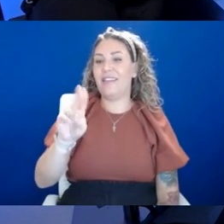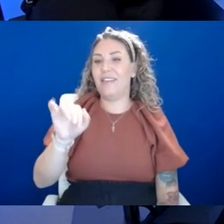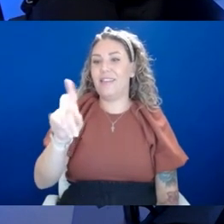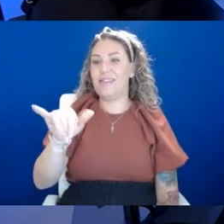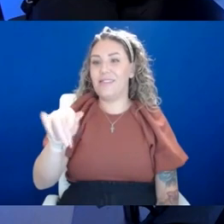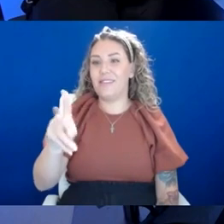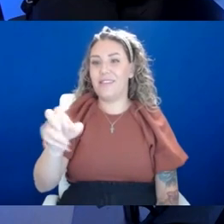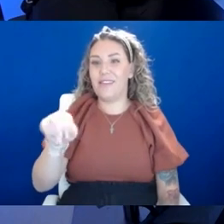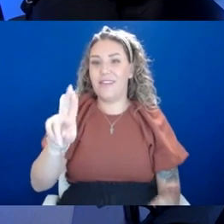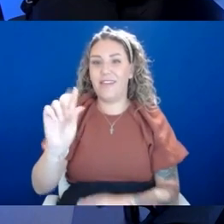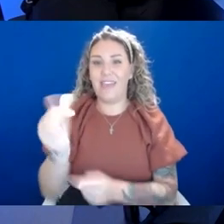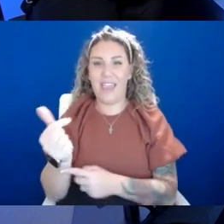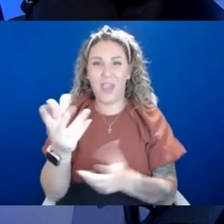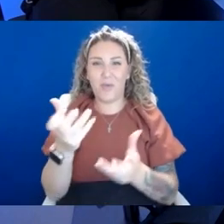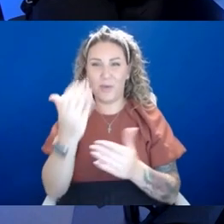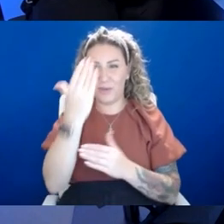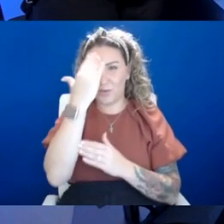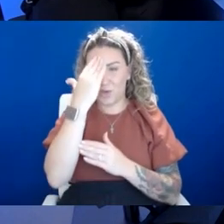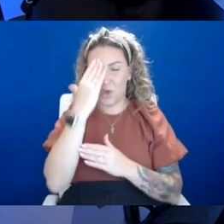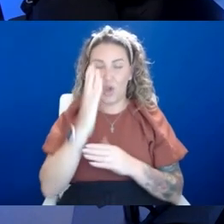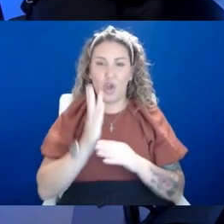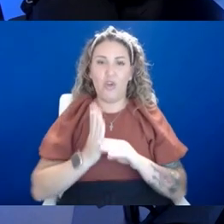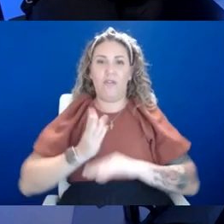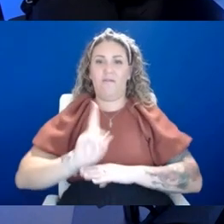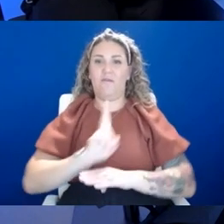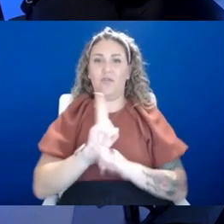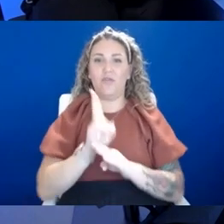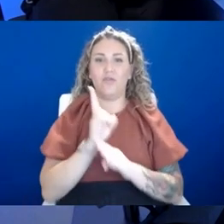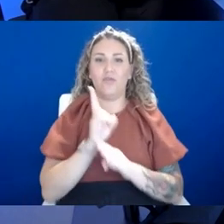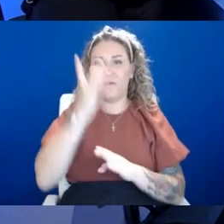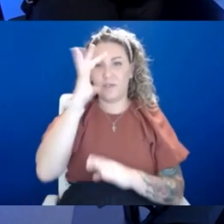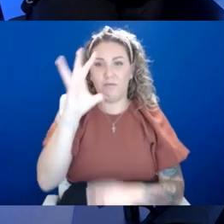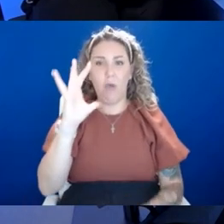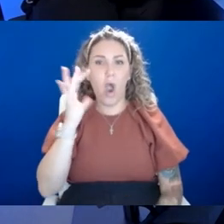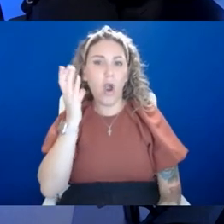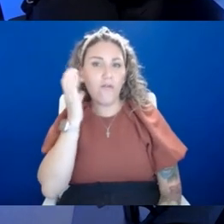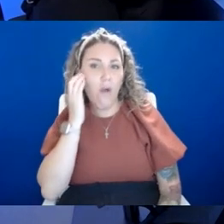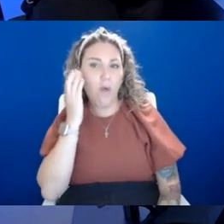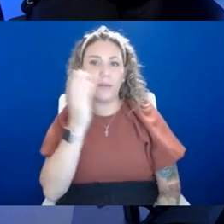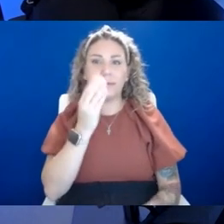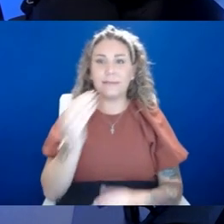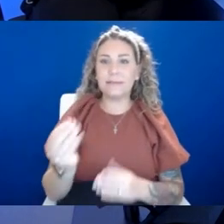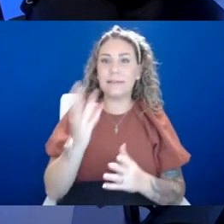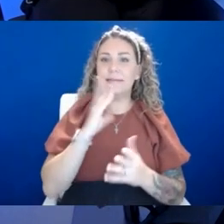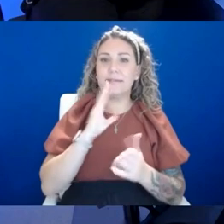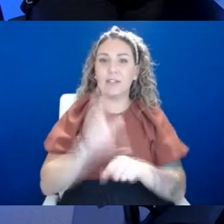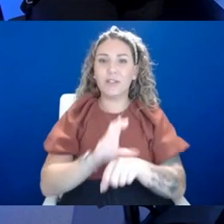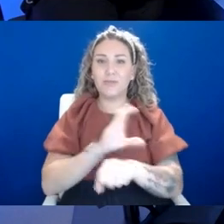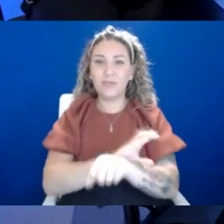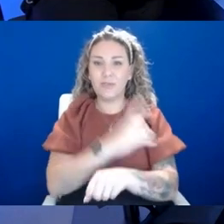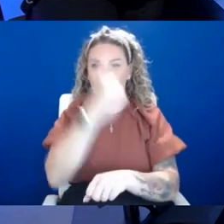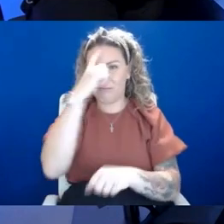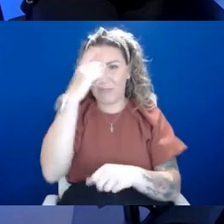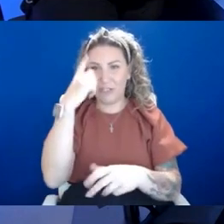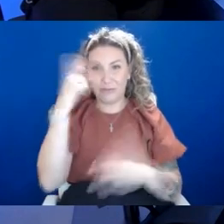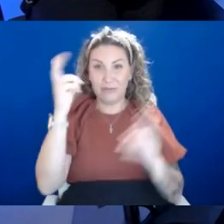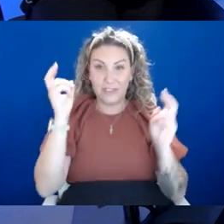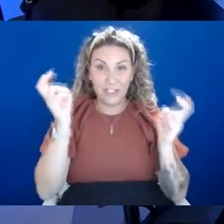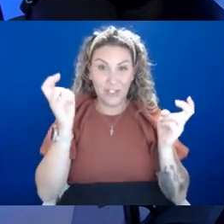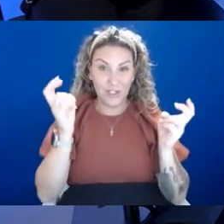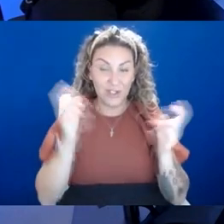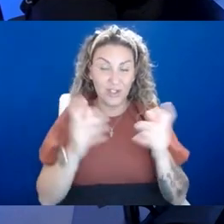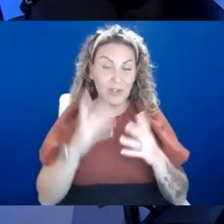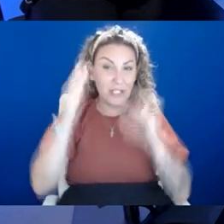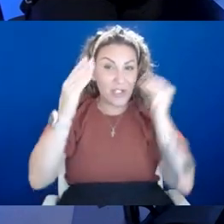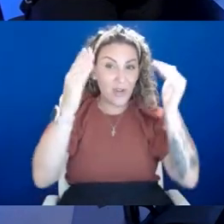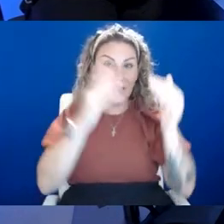a lot of us. Would the overuse of smartphones and computers lead to mental problems for adults or children? Anything you could add there? I